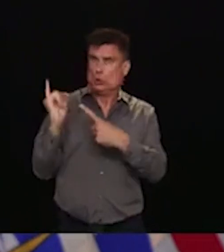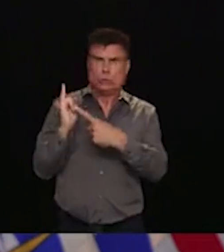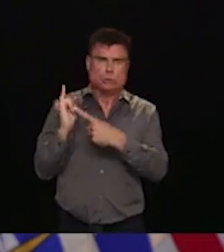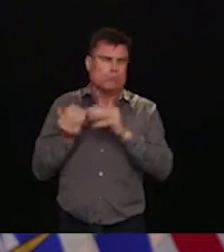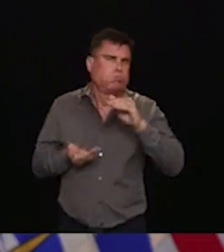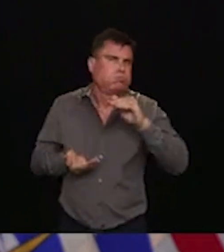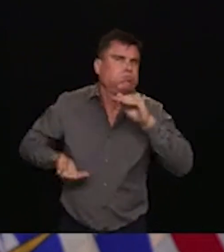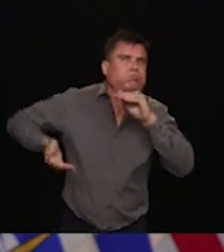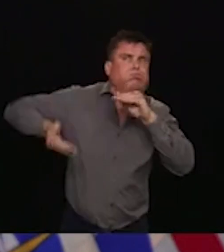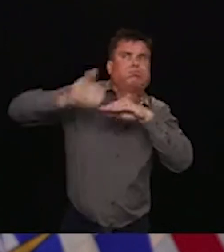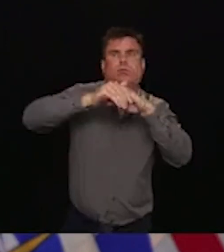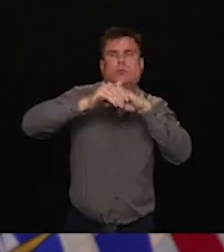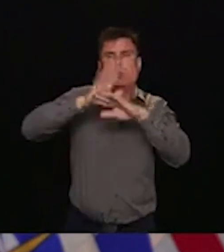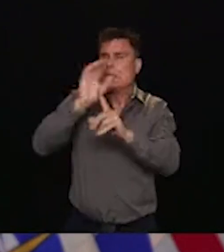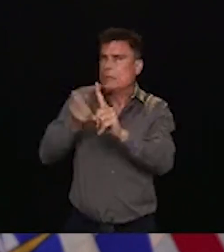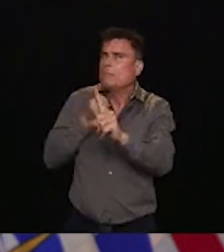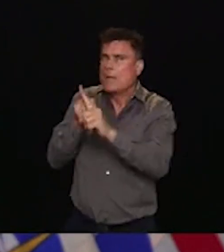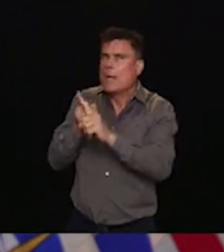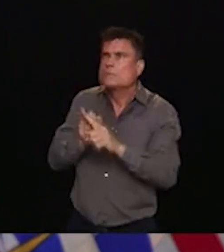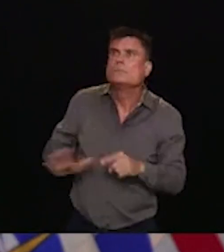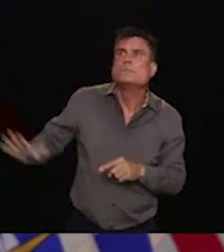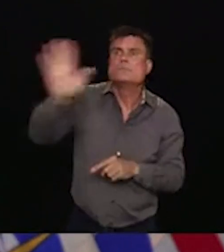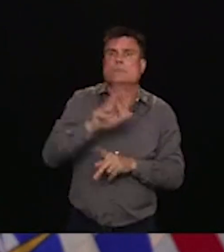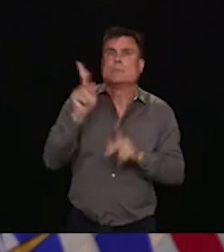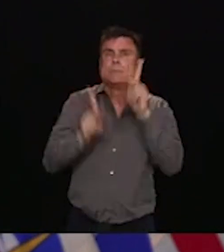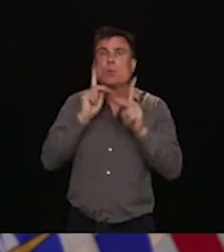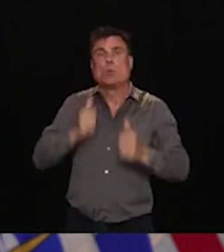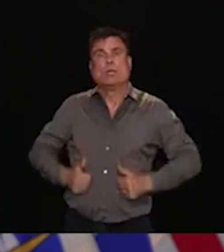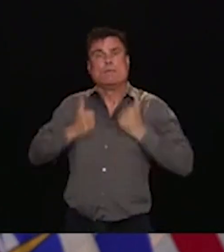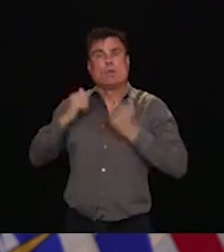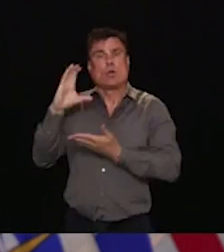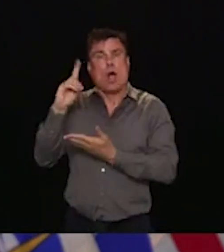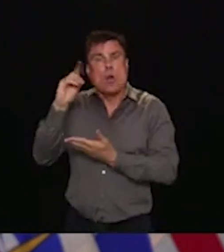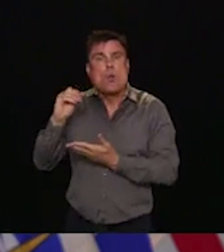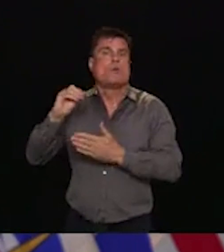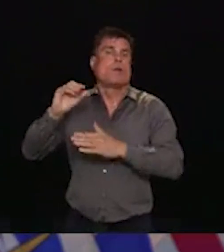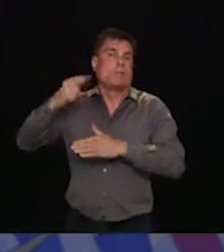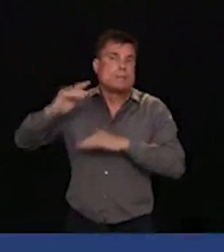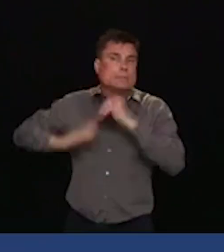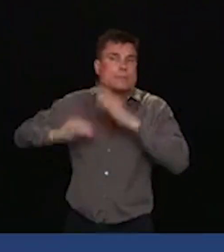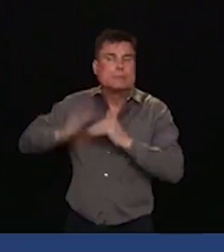and identifying the need for some of the actions that we are taking today. Tony?